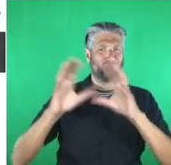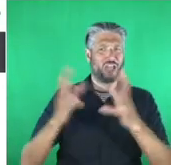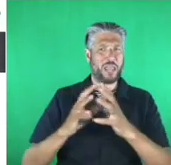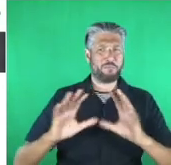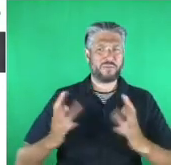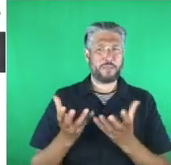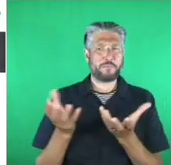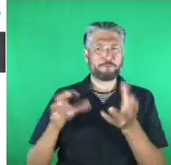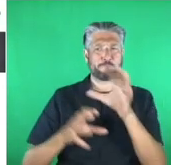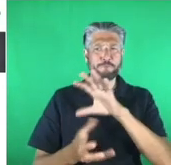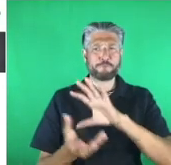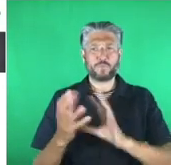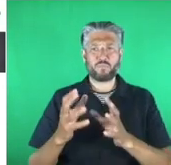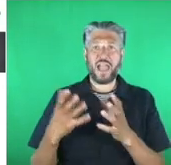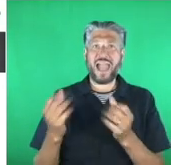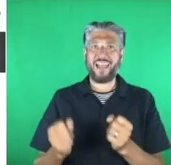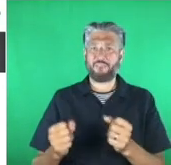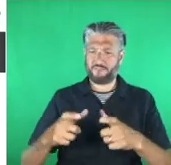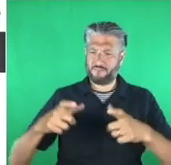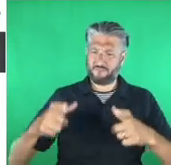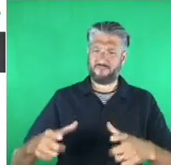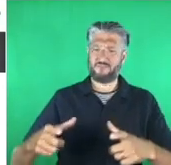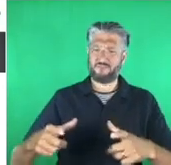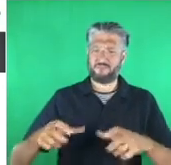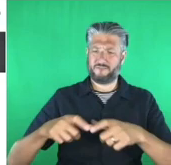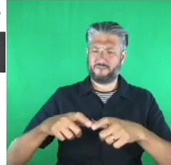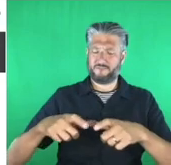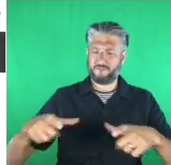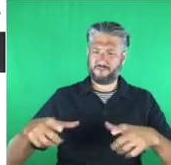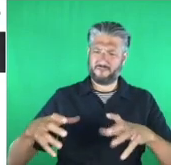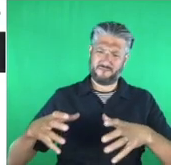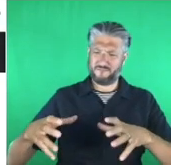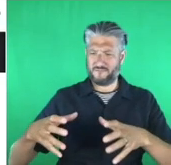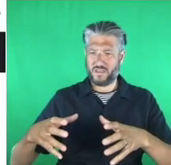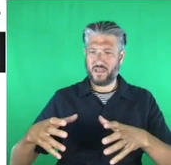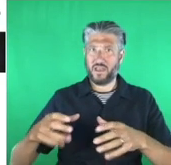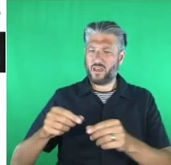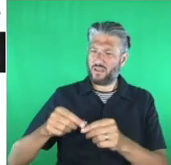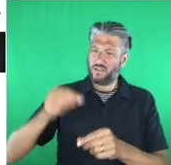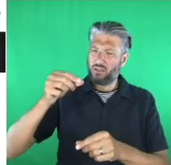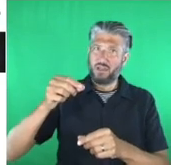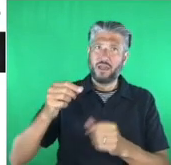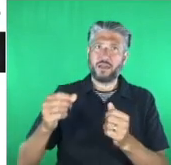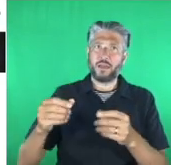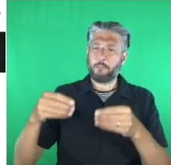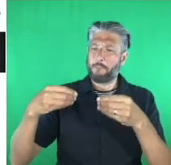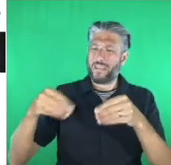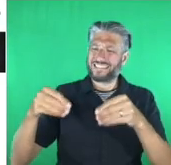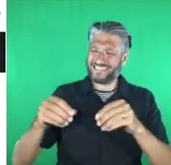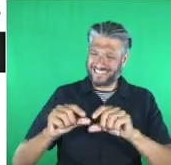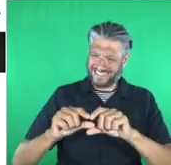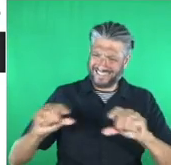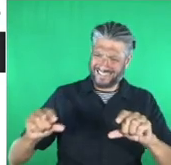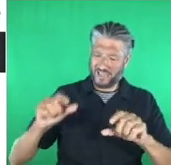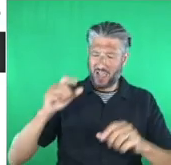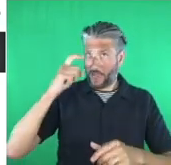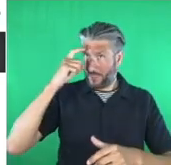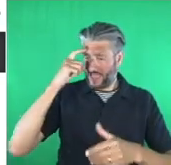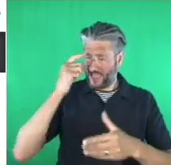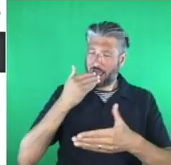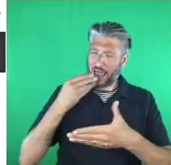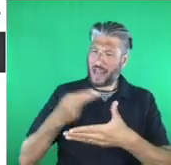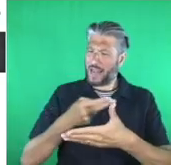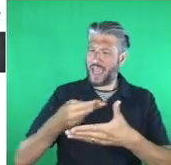bottom. There is some kind of plastic here as if there might be a label. I'll ask you about that.